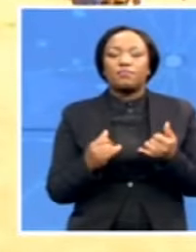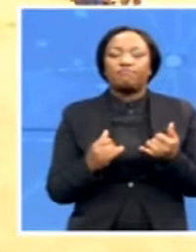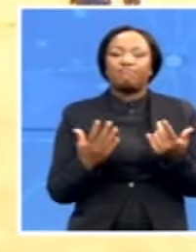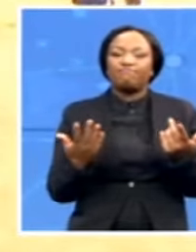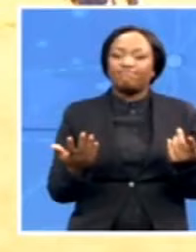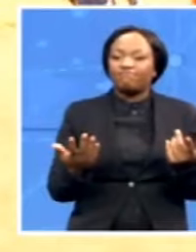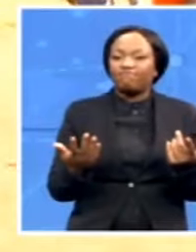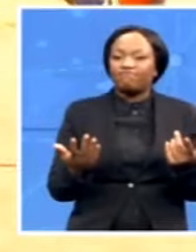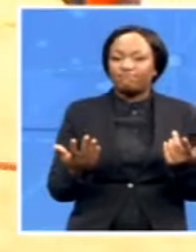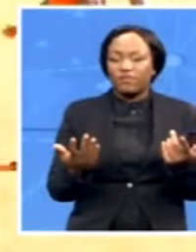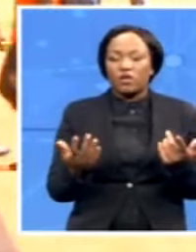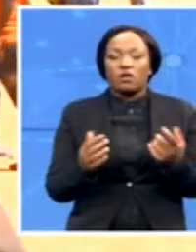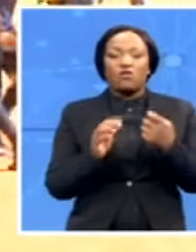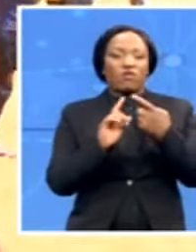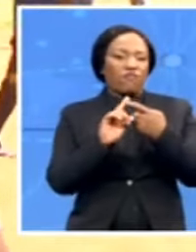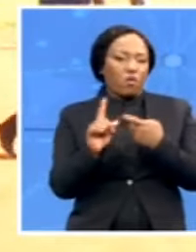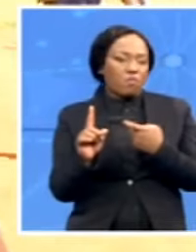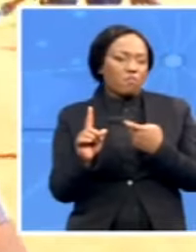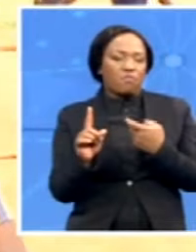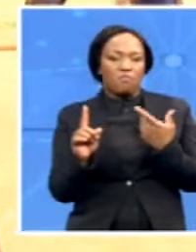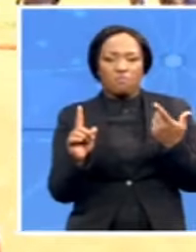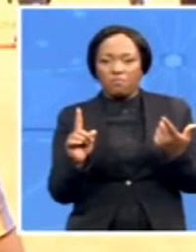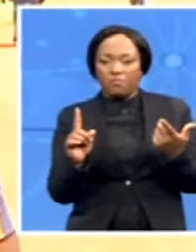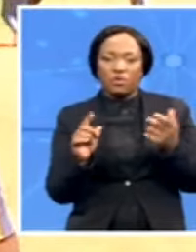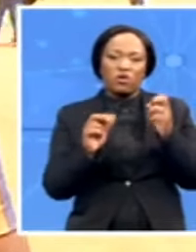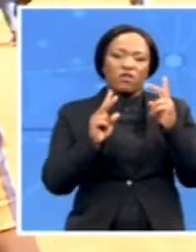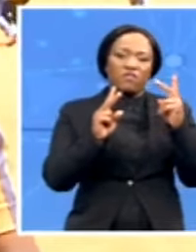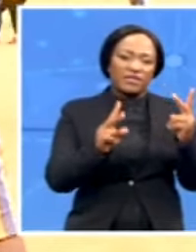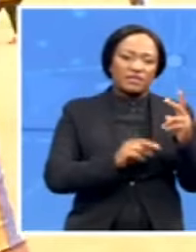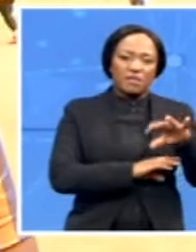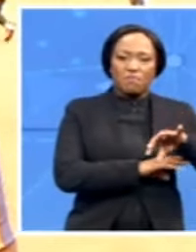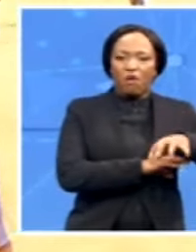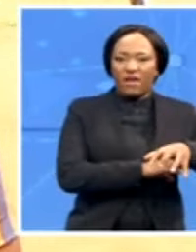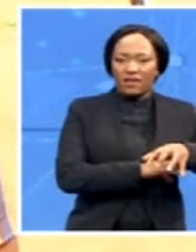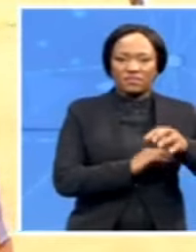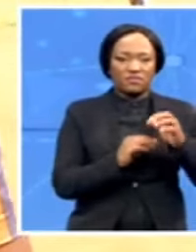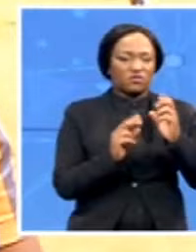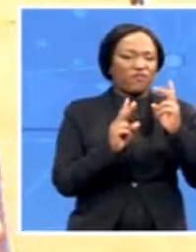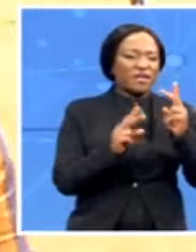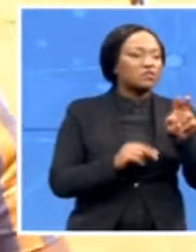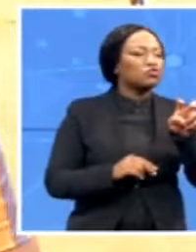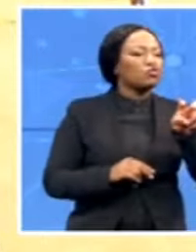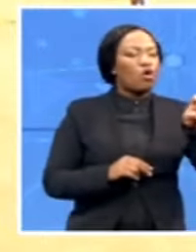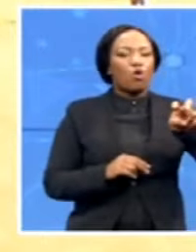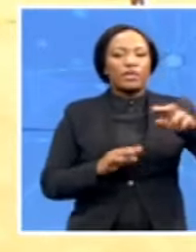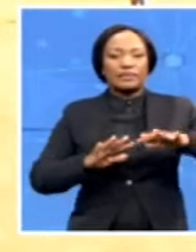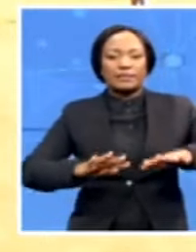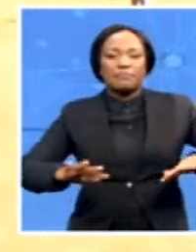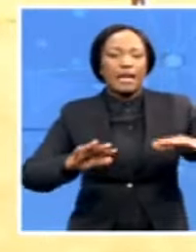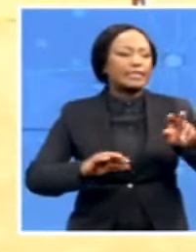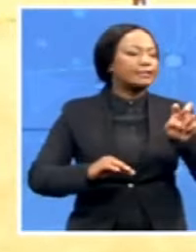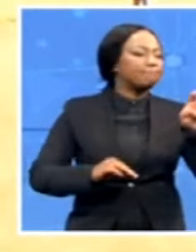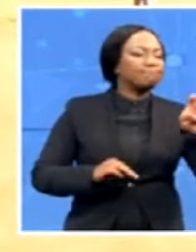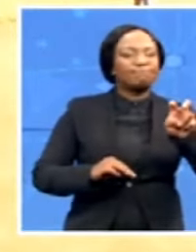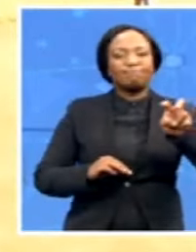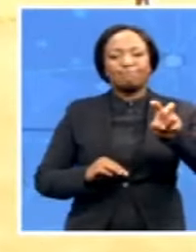to visit the province, to visit many tourist destinations in the province. And of course, those who are traveling to